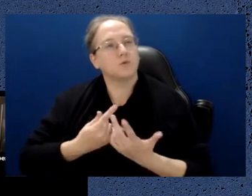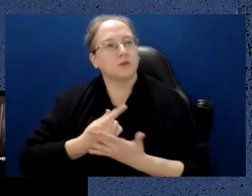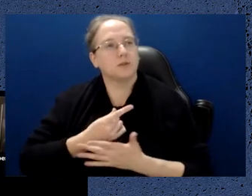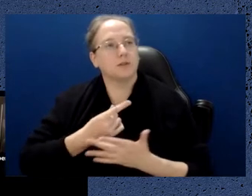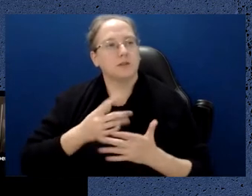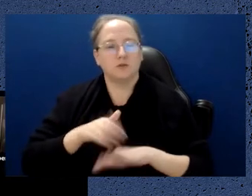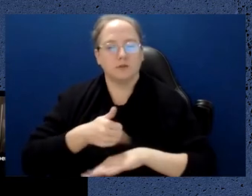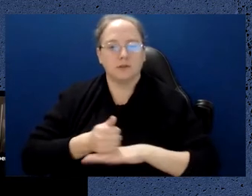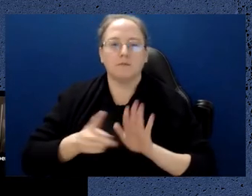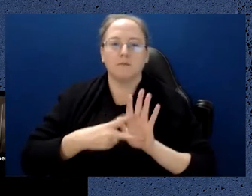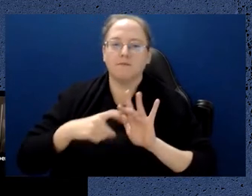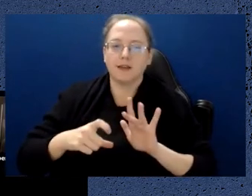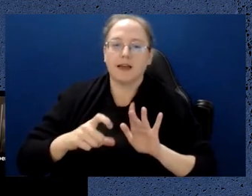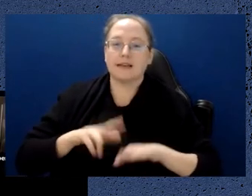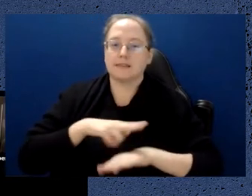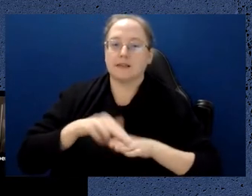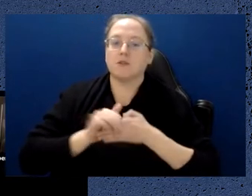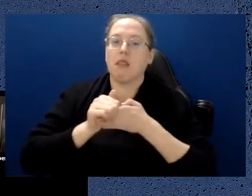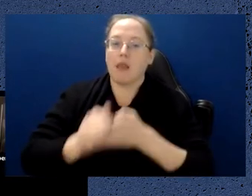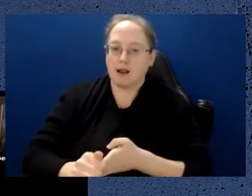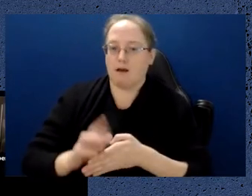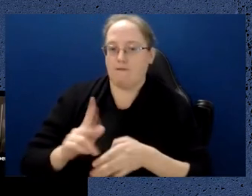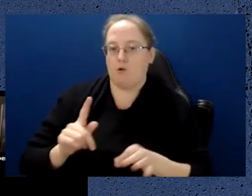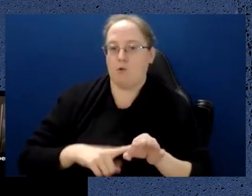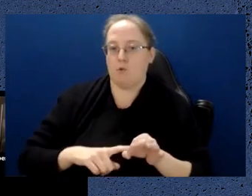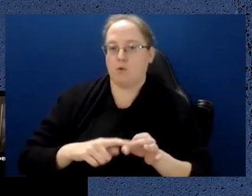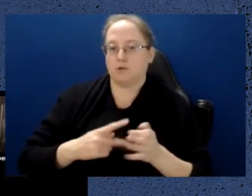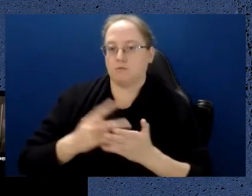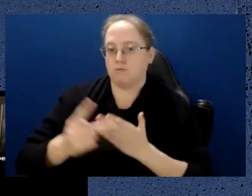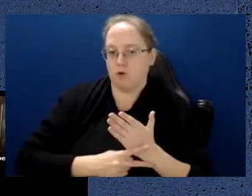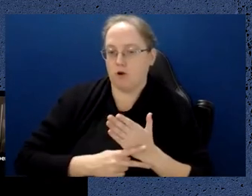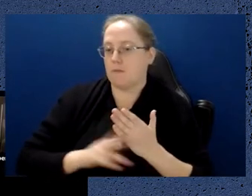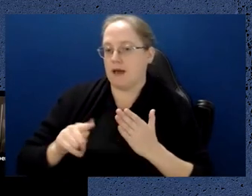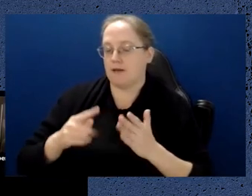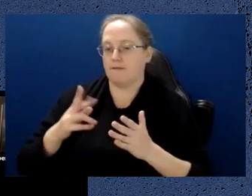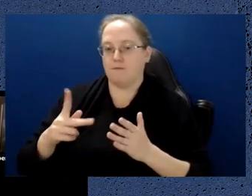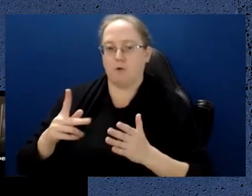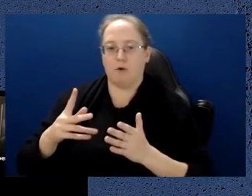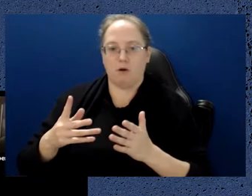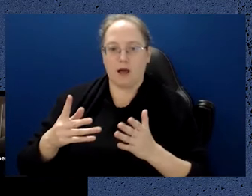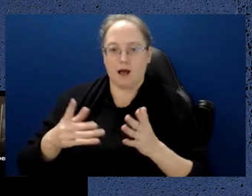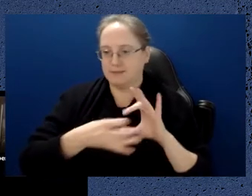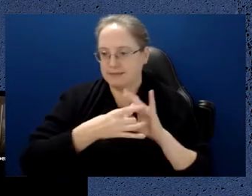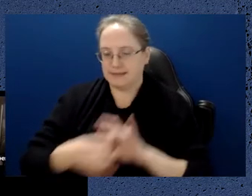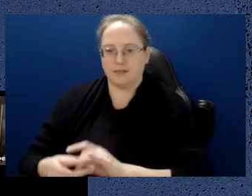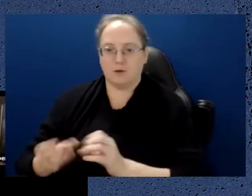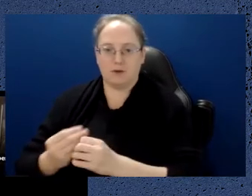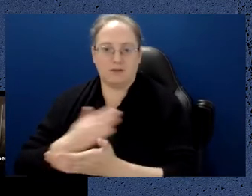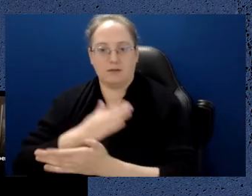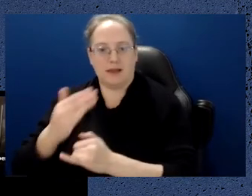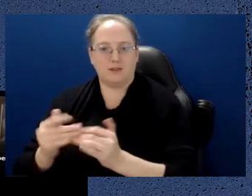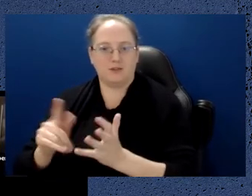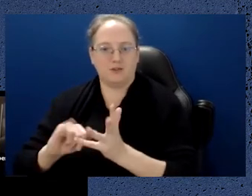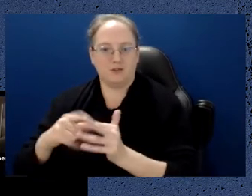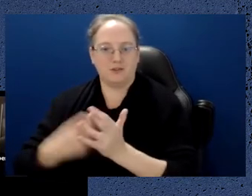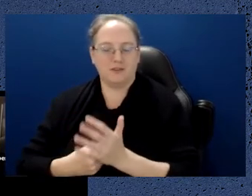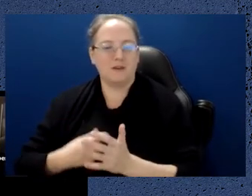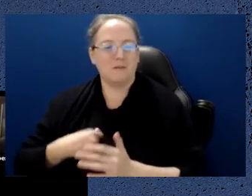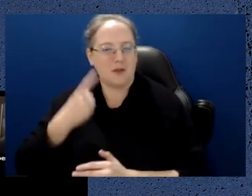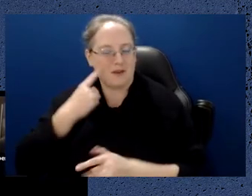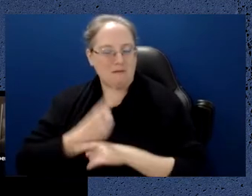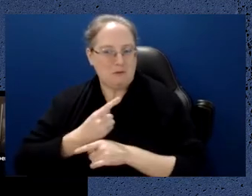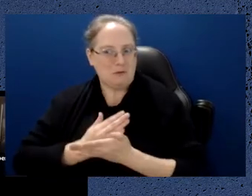national leader in quantum software and end user engagement. So I think I might have gone a little bit longer. I'll stop there. Thank you.